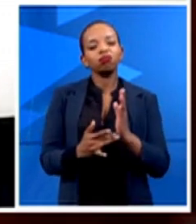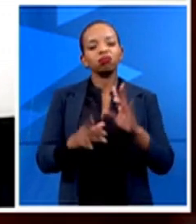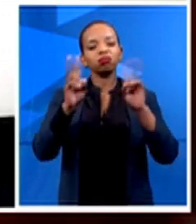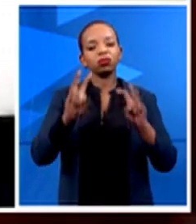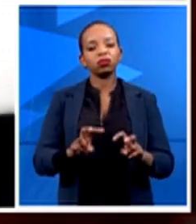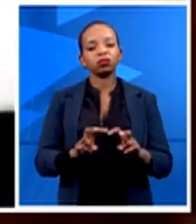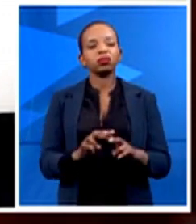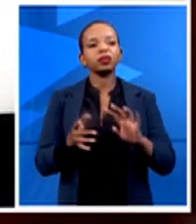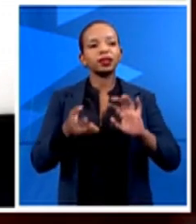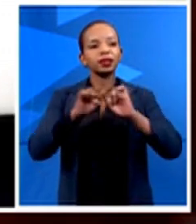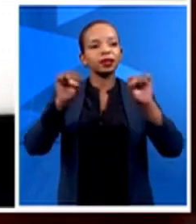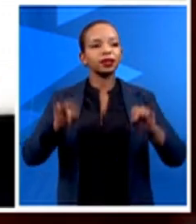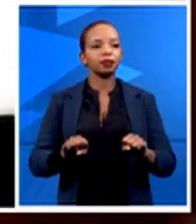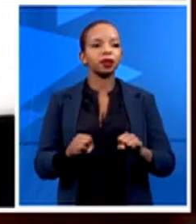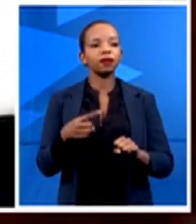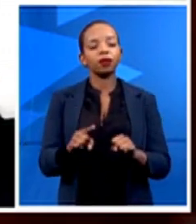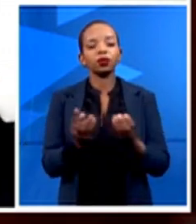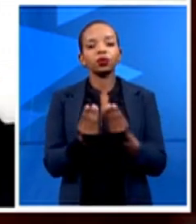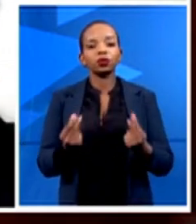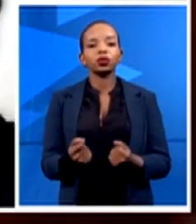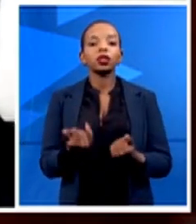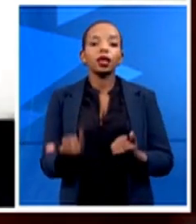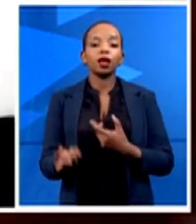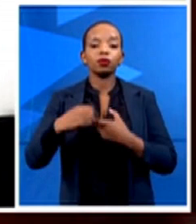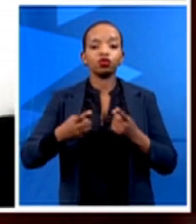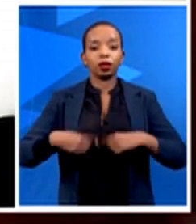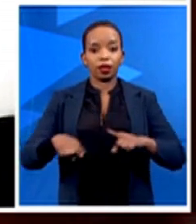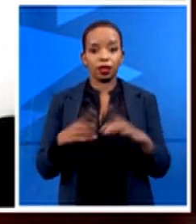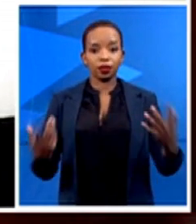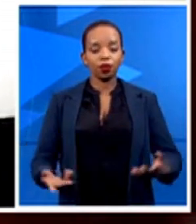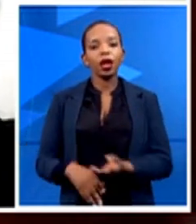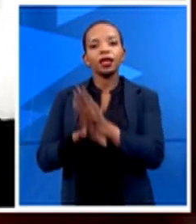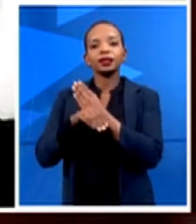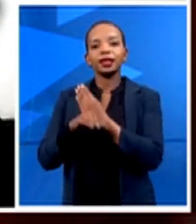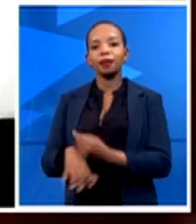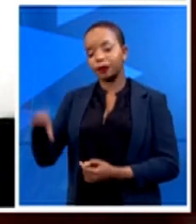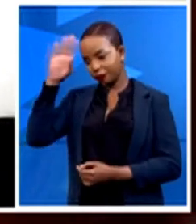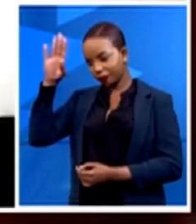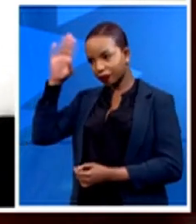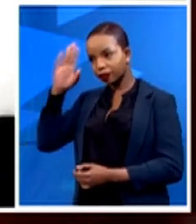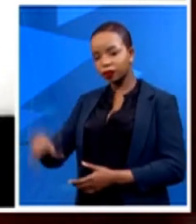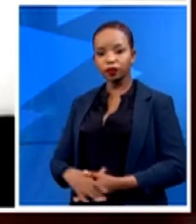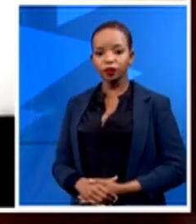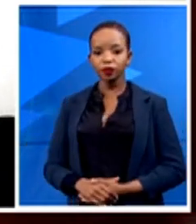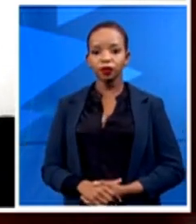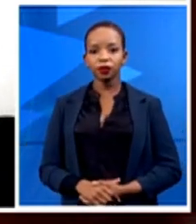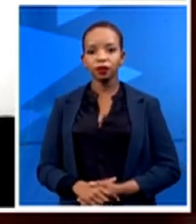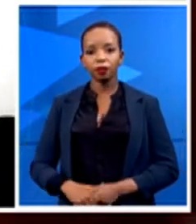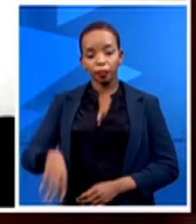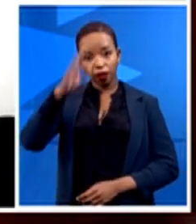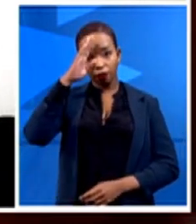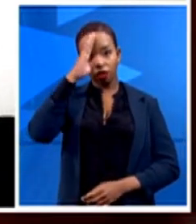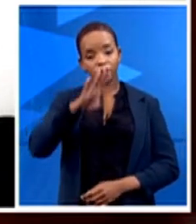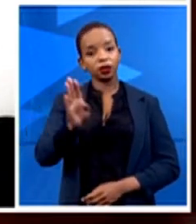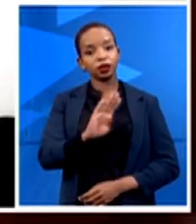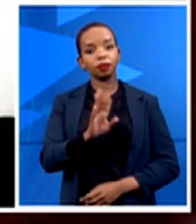He joins us now via Skype. Kolani, a very good morning to you. Hi, good morning, Glenn. How are you? And good morning to your viewers. It is great to